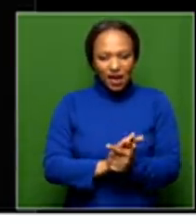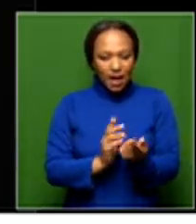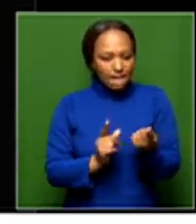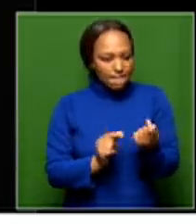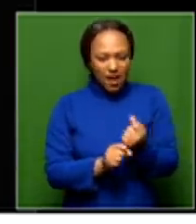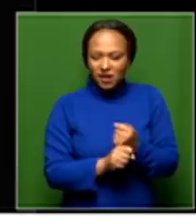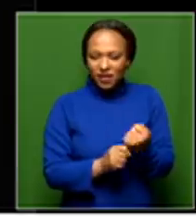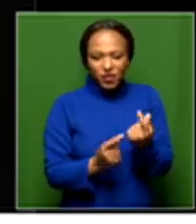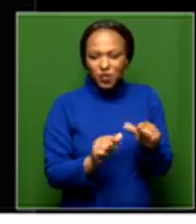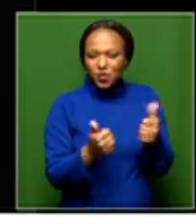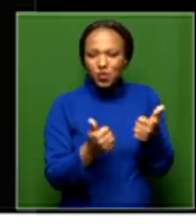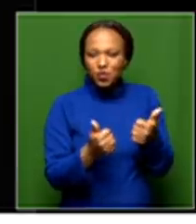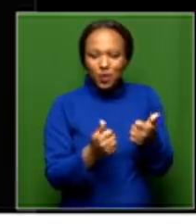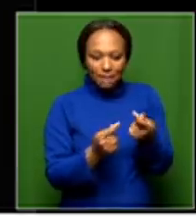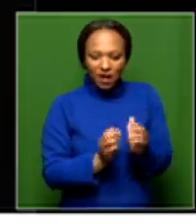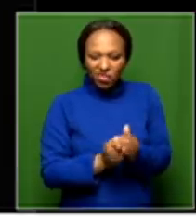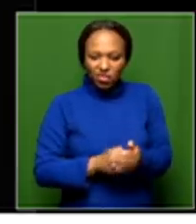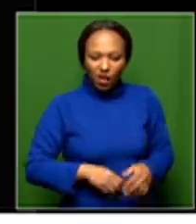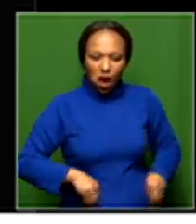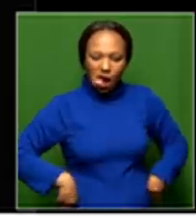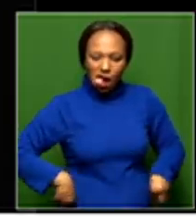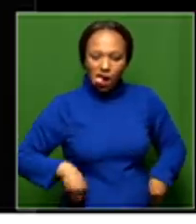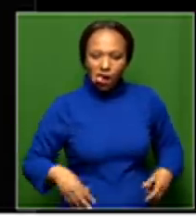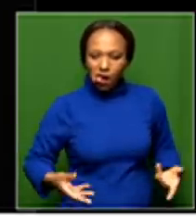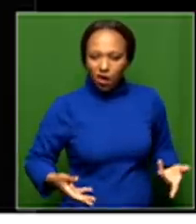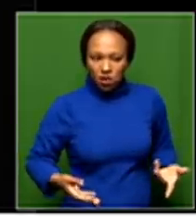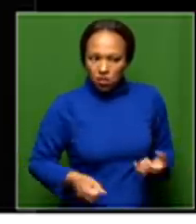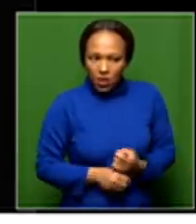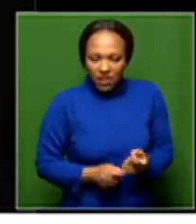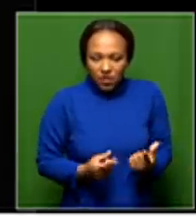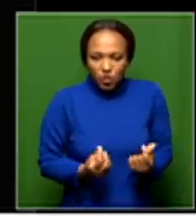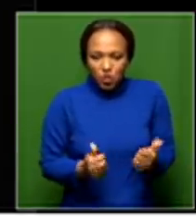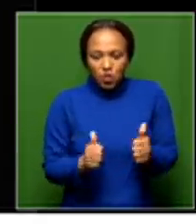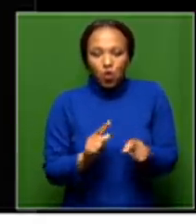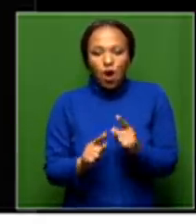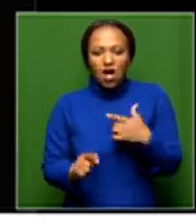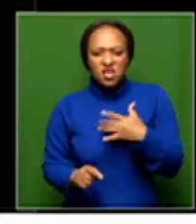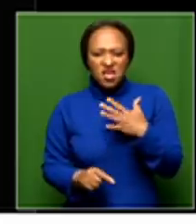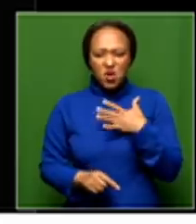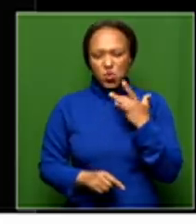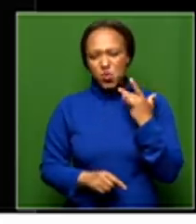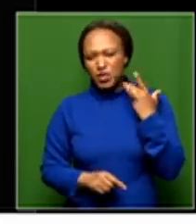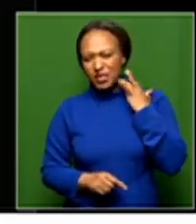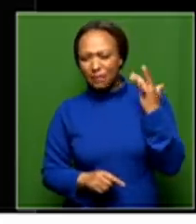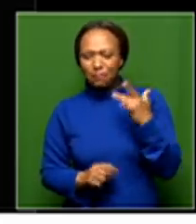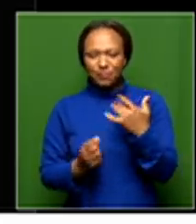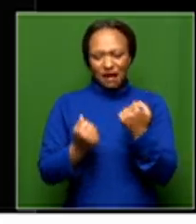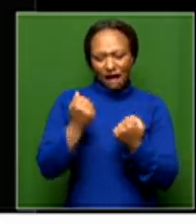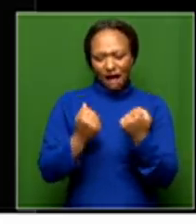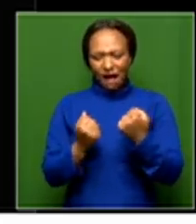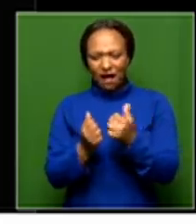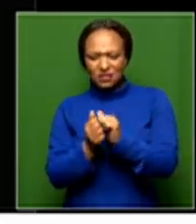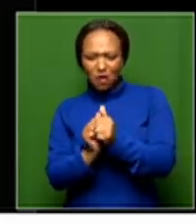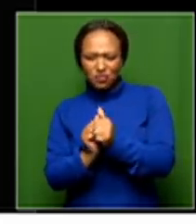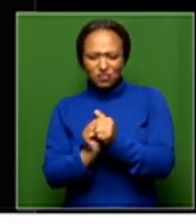does any good, generally. If you look at the pattern, you will find that people buy sports cars and all of those things. There's never any